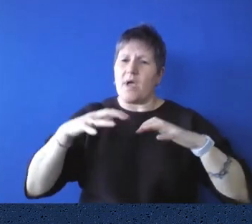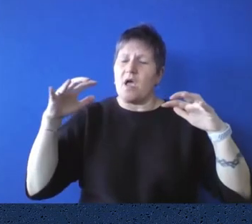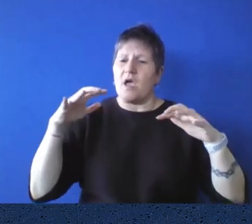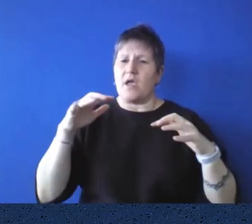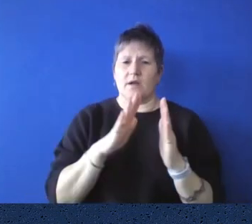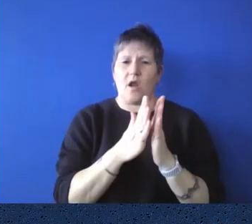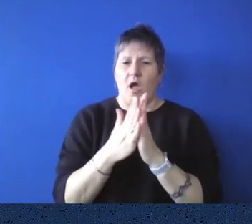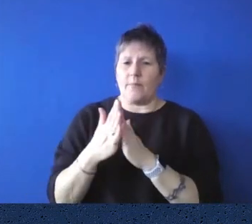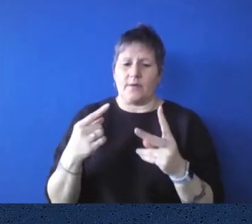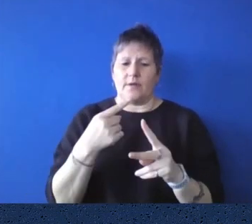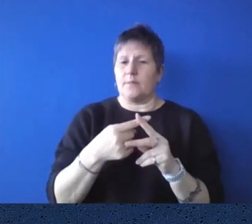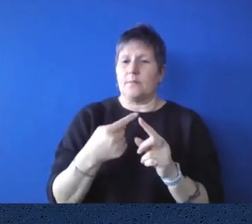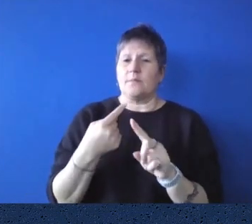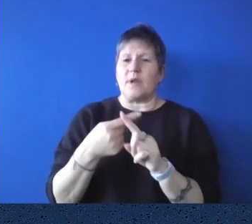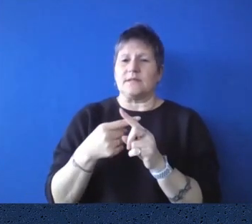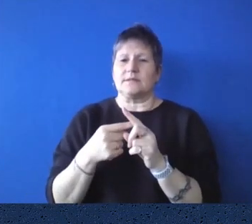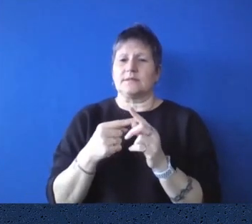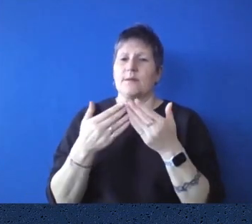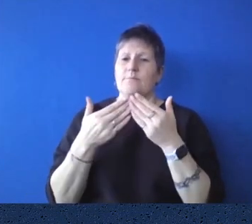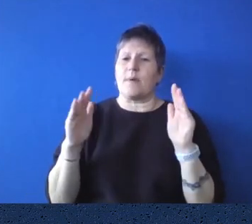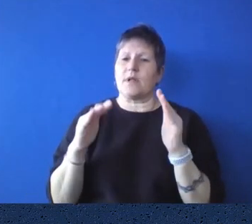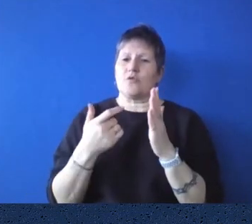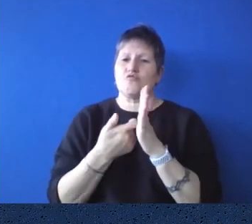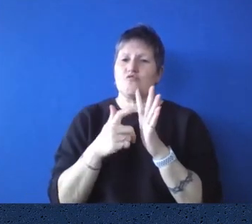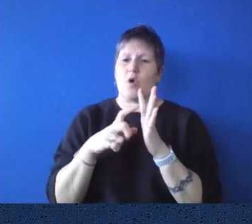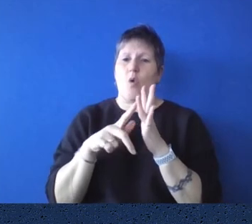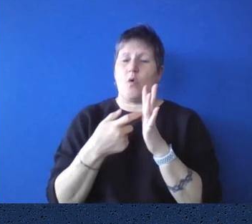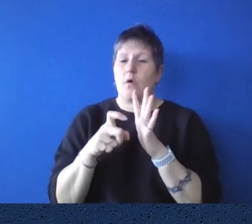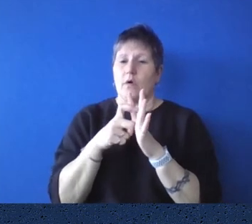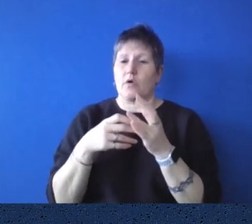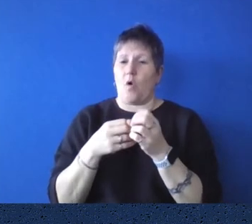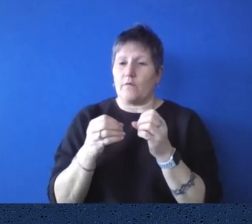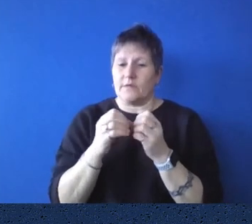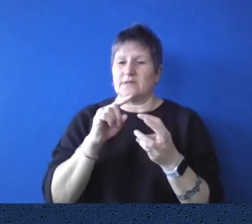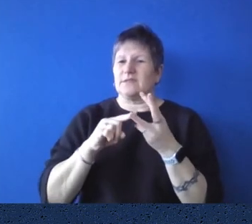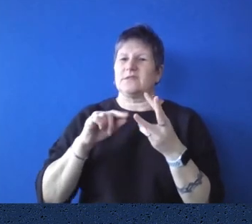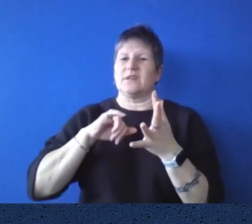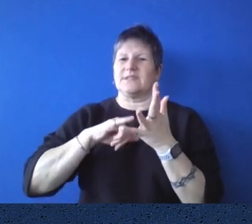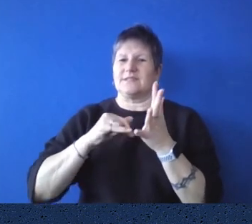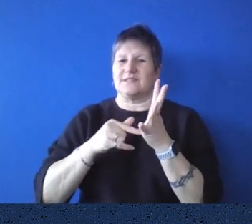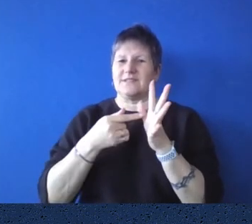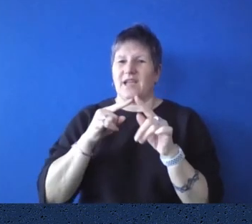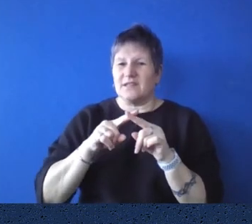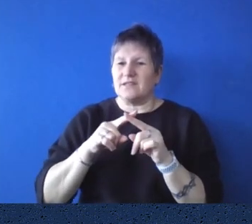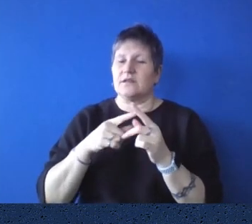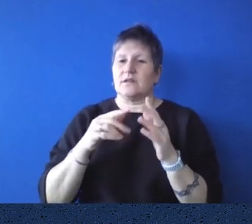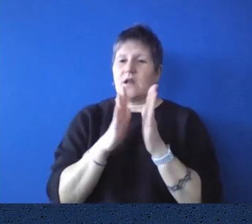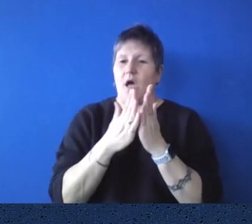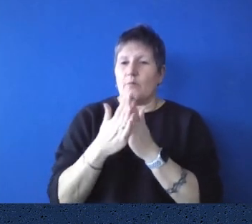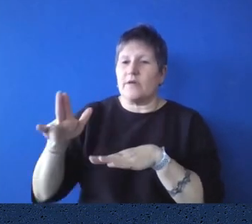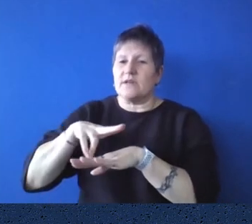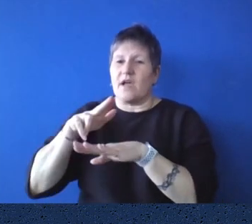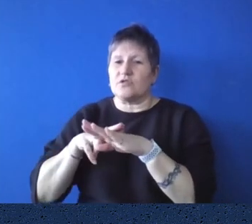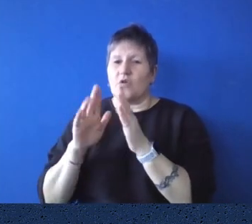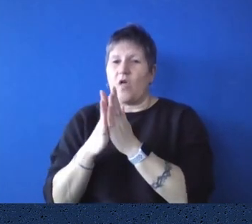record office, um, state libraries, national libraries. Um, if we don't, it's funny, you were saying the, about the memories.